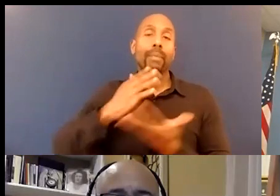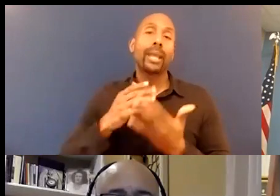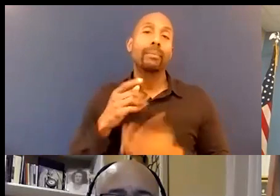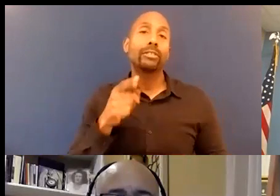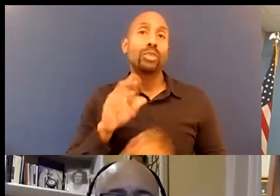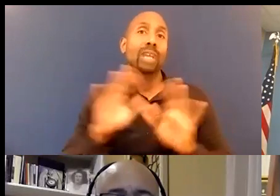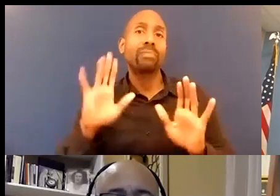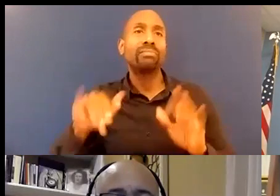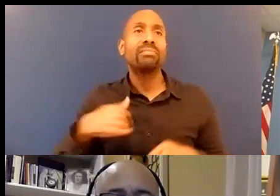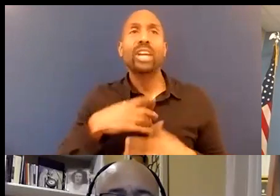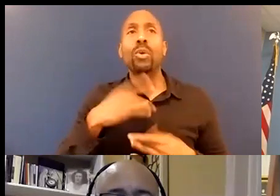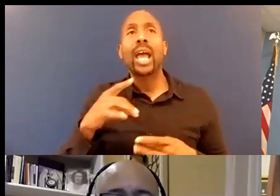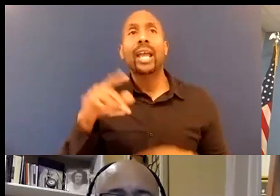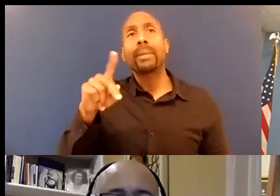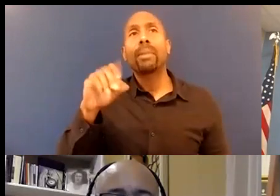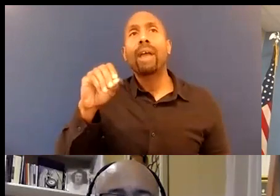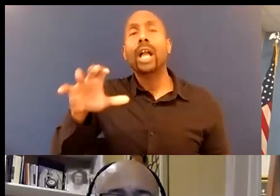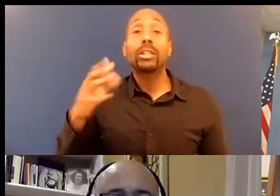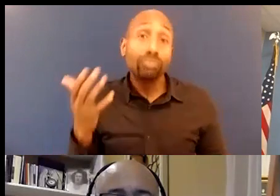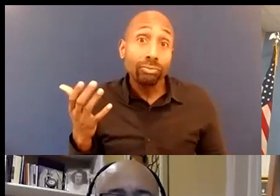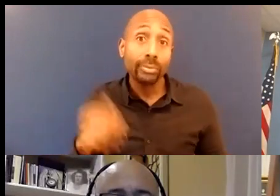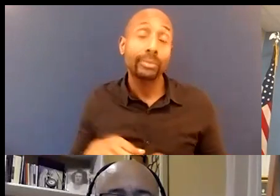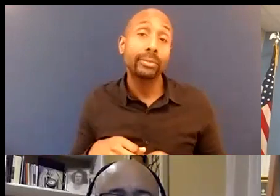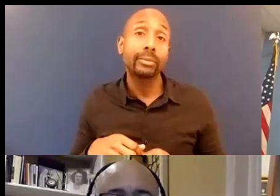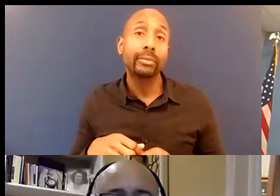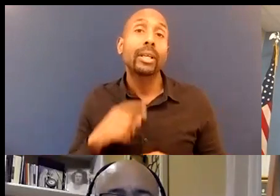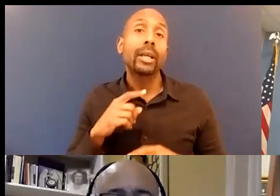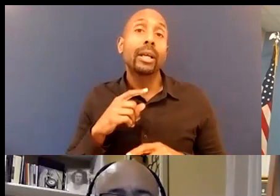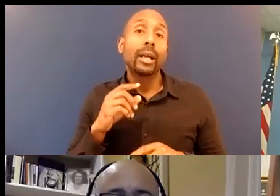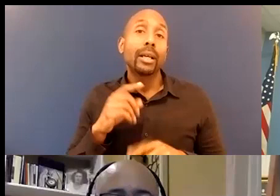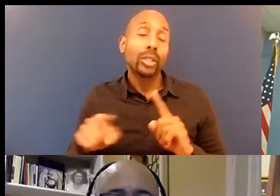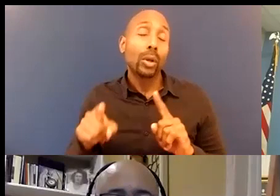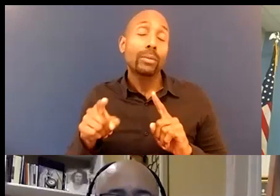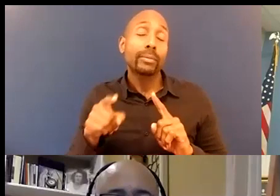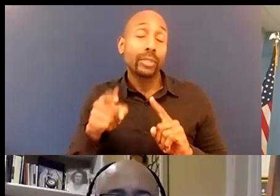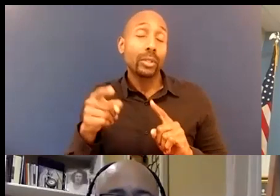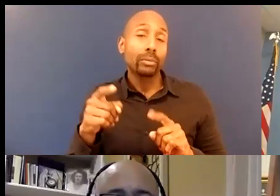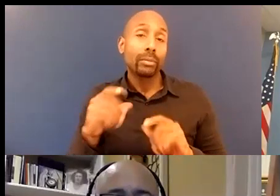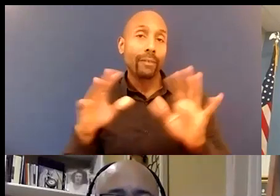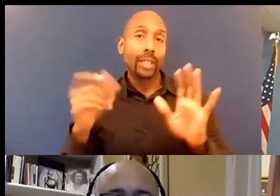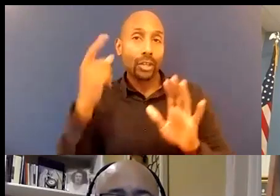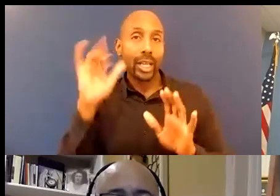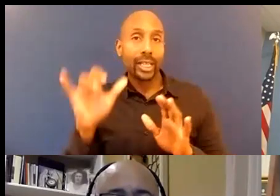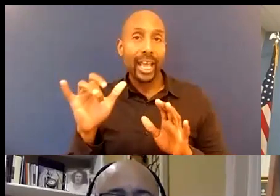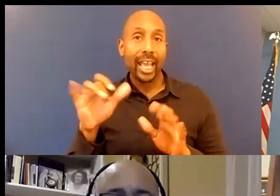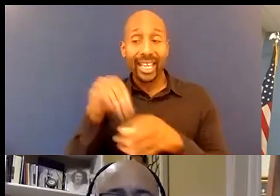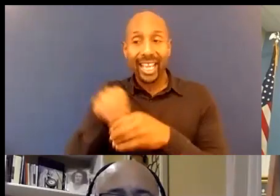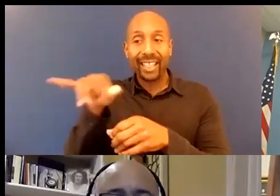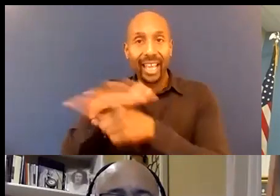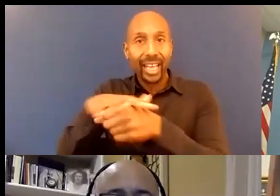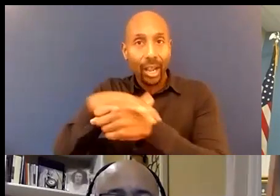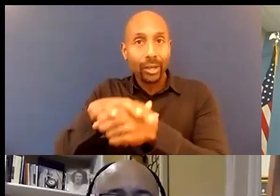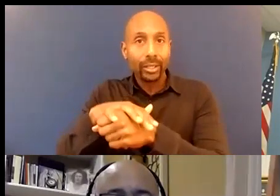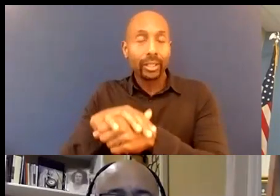um and you can very much count on that you were influenced by something in that space that has you making those particular outcomes